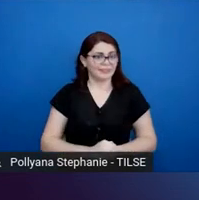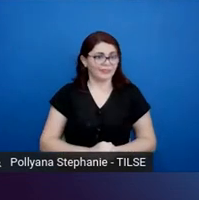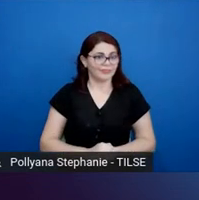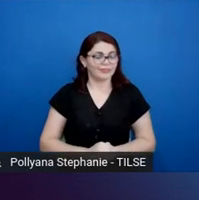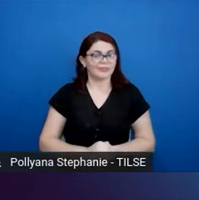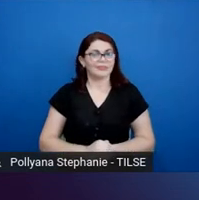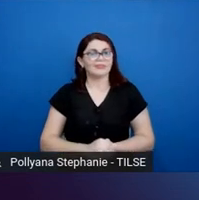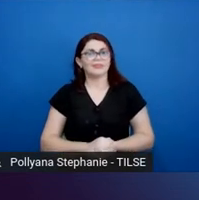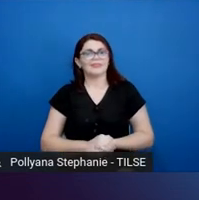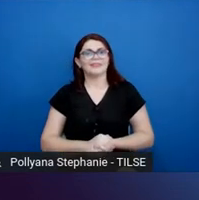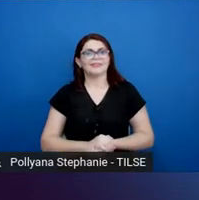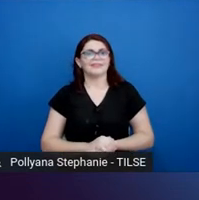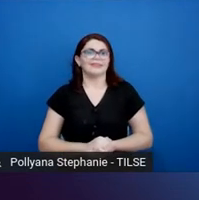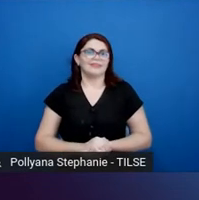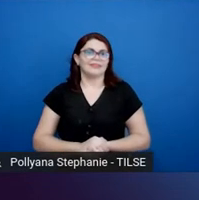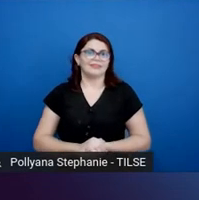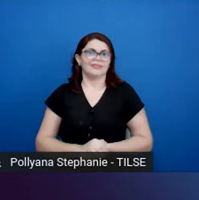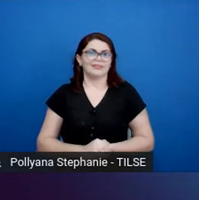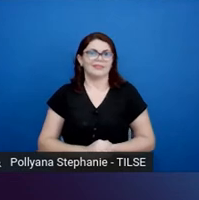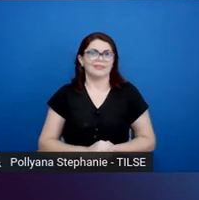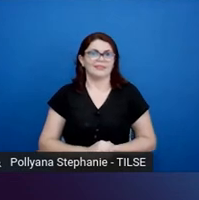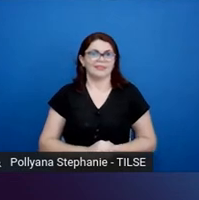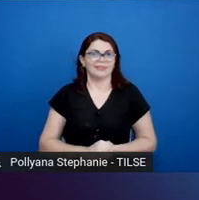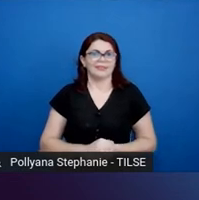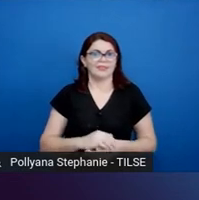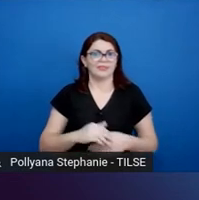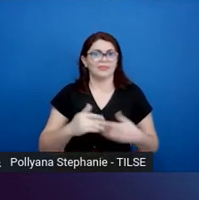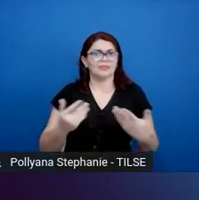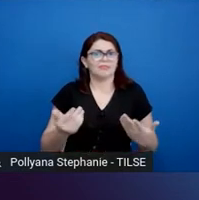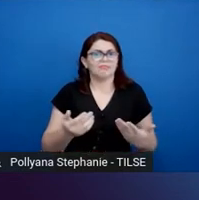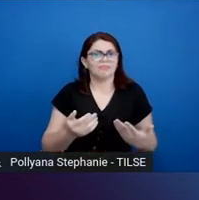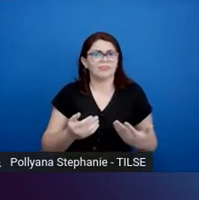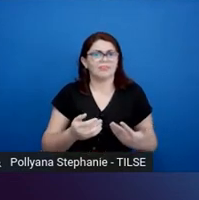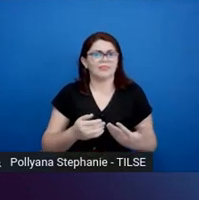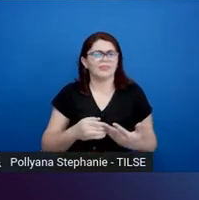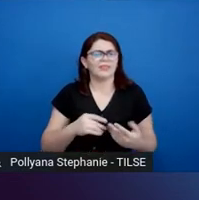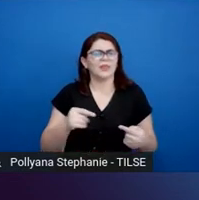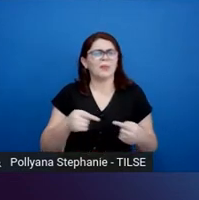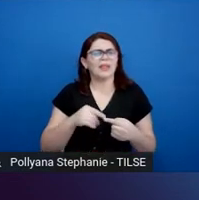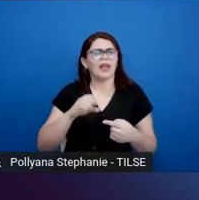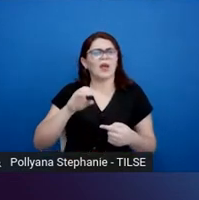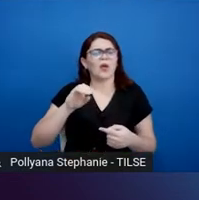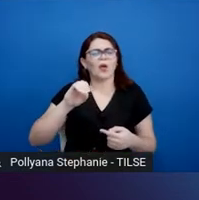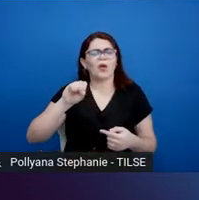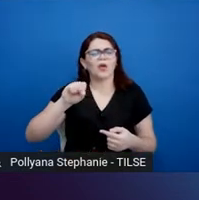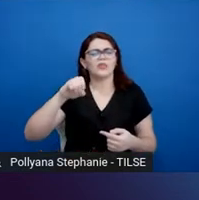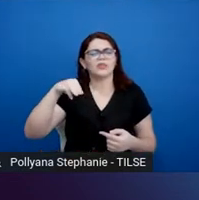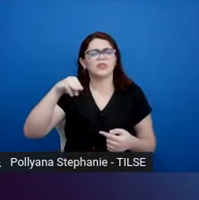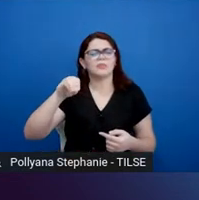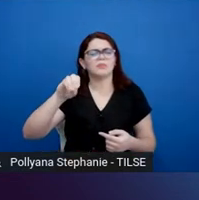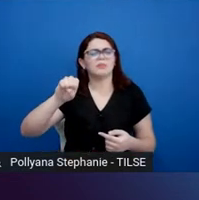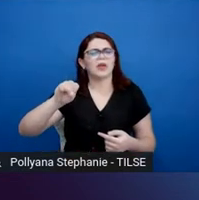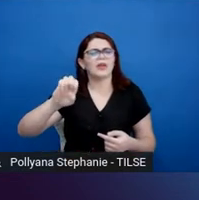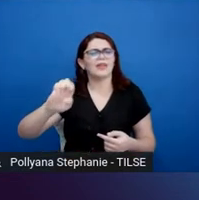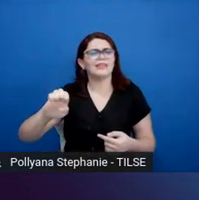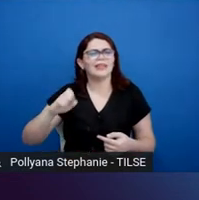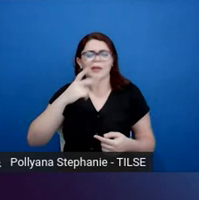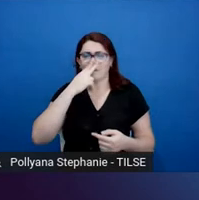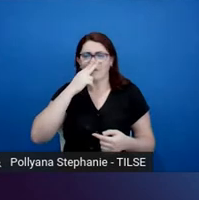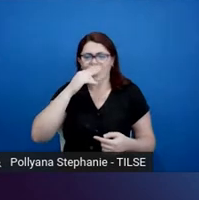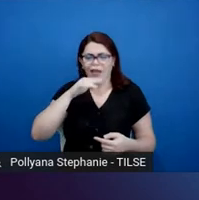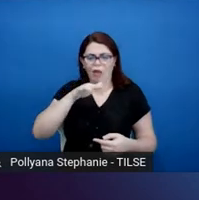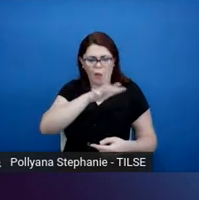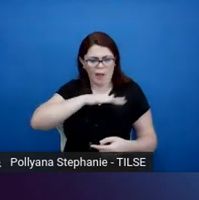So, but an osmosis method of teaching language where you just expect the students to be in the classroom